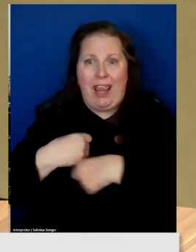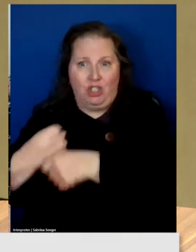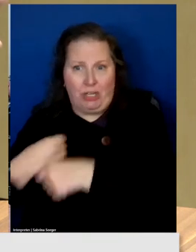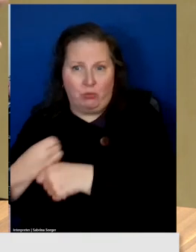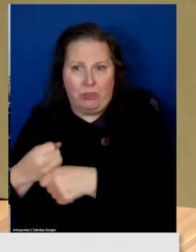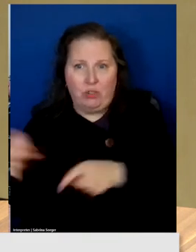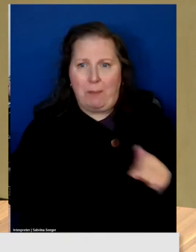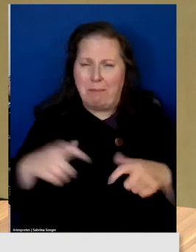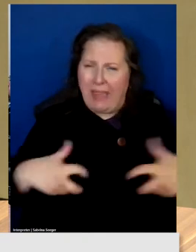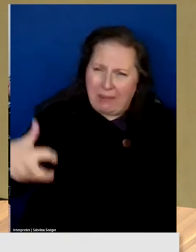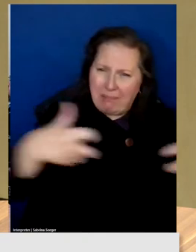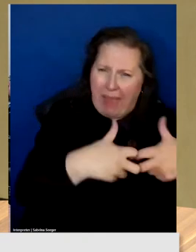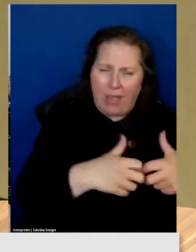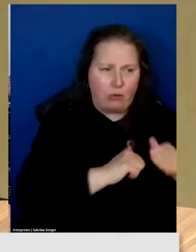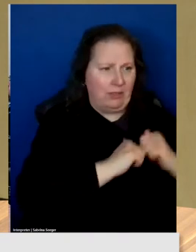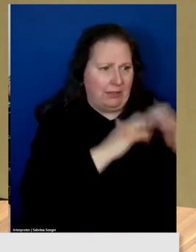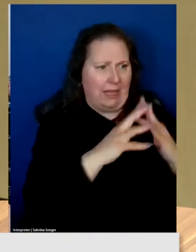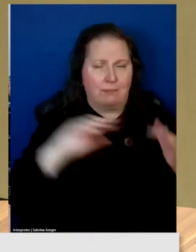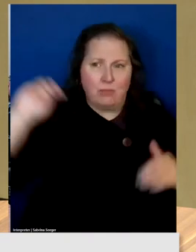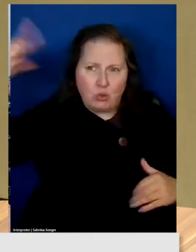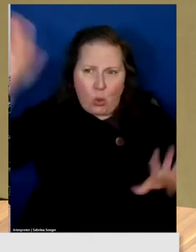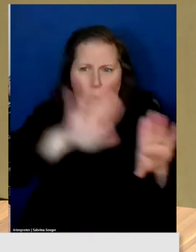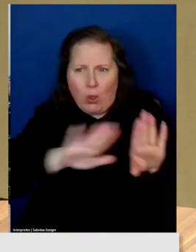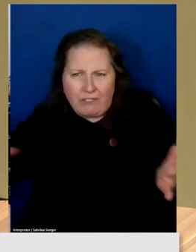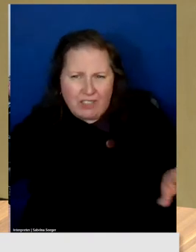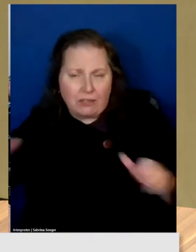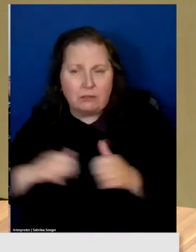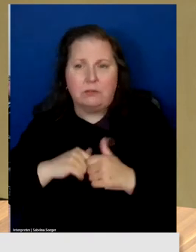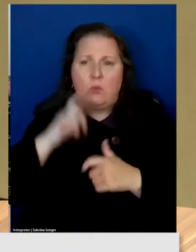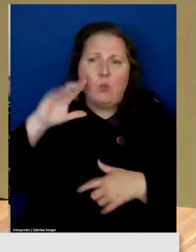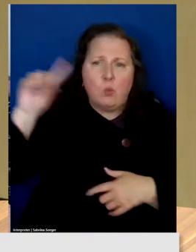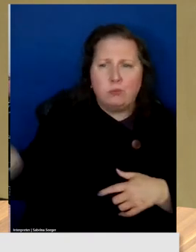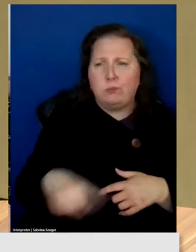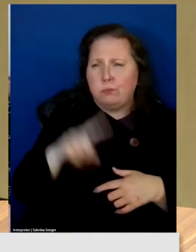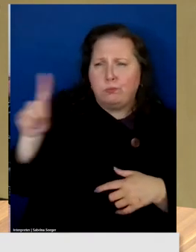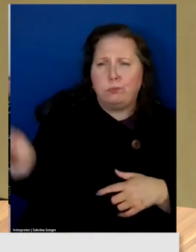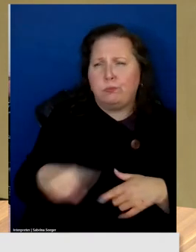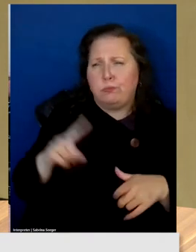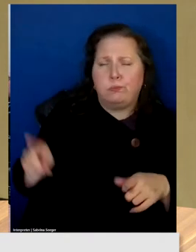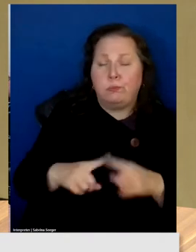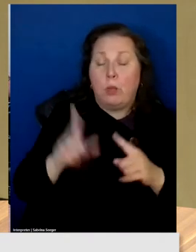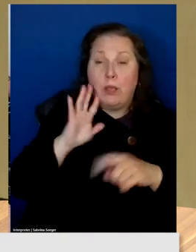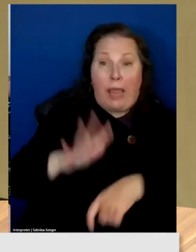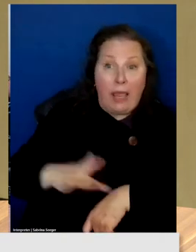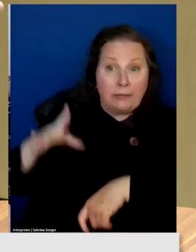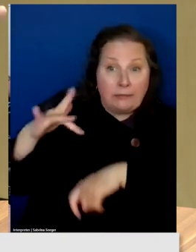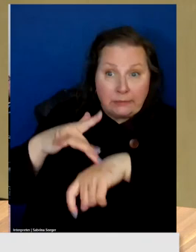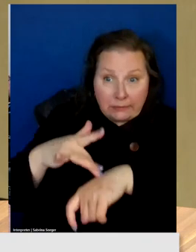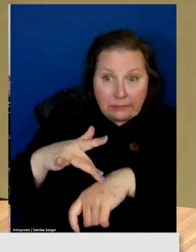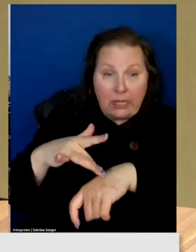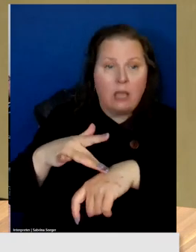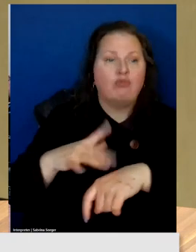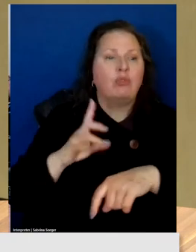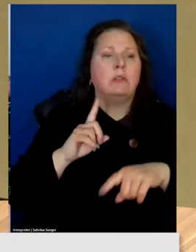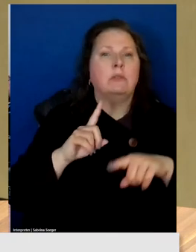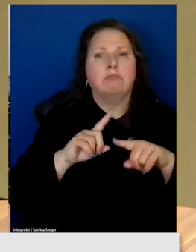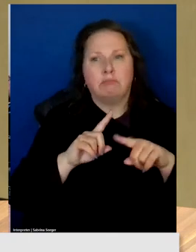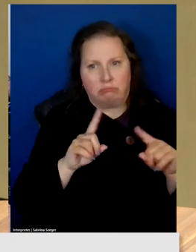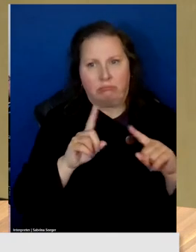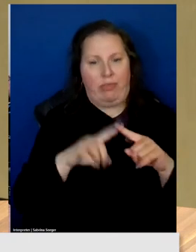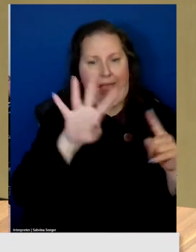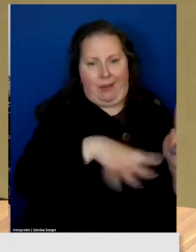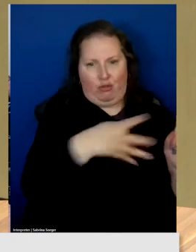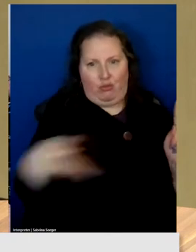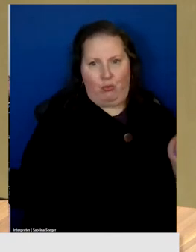battery containers and solar fields and wind turbines that can be accessed. And access the grid